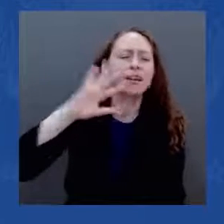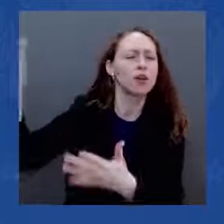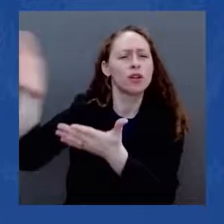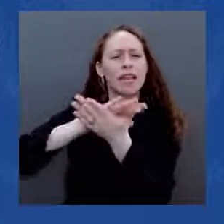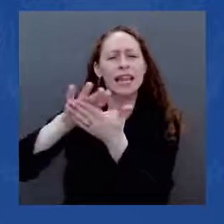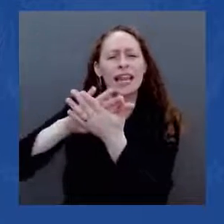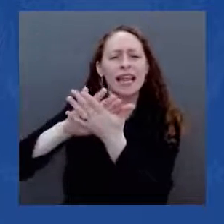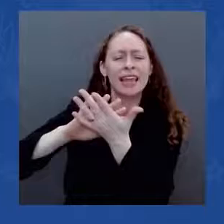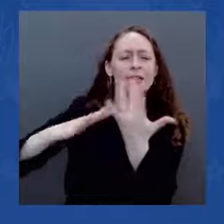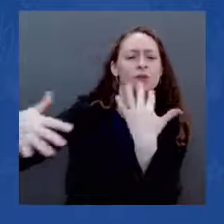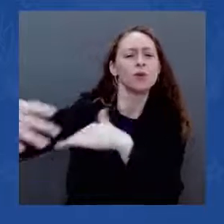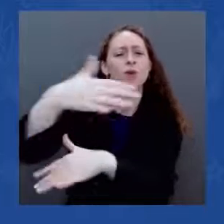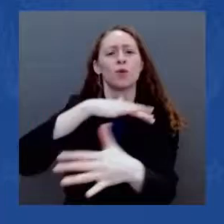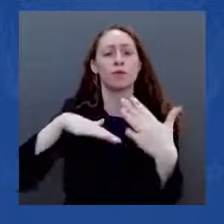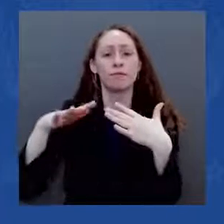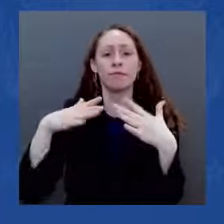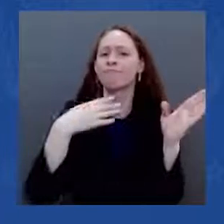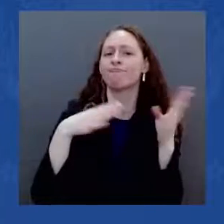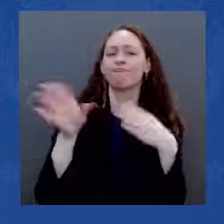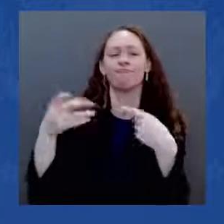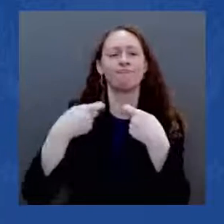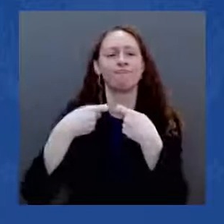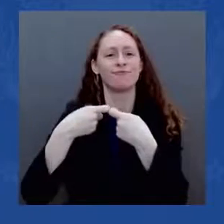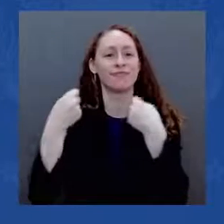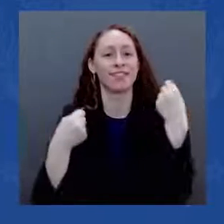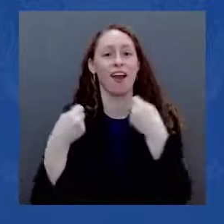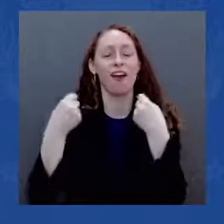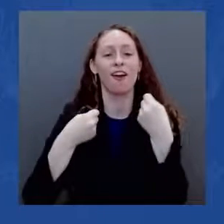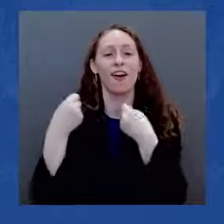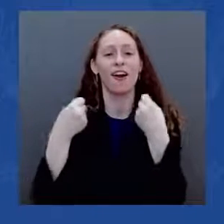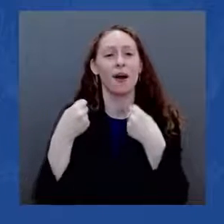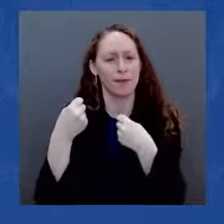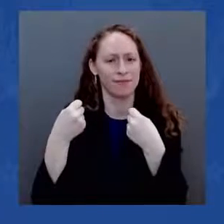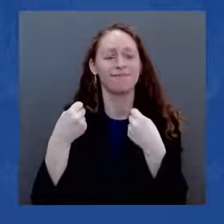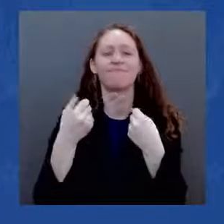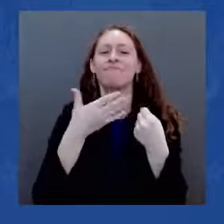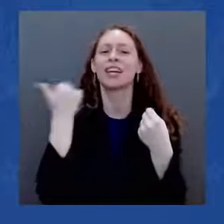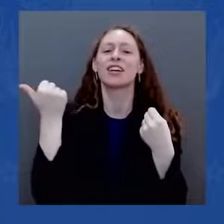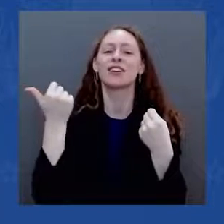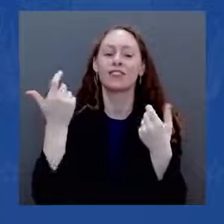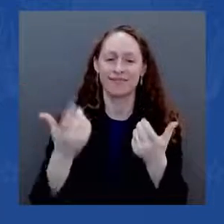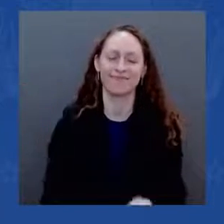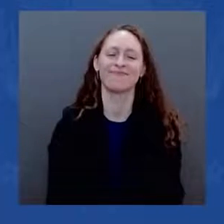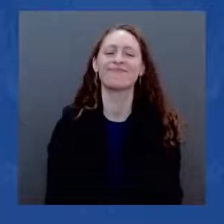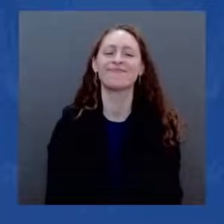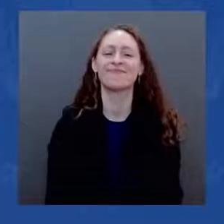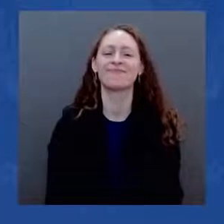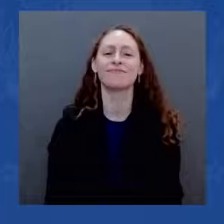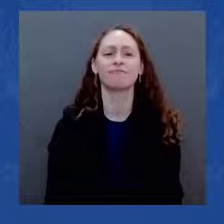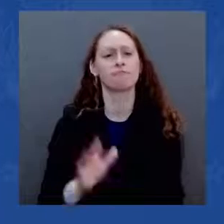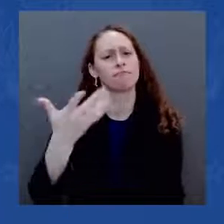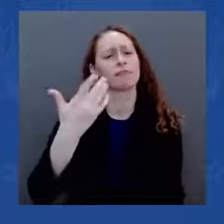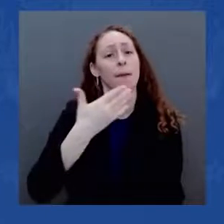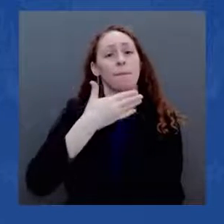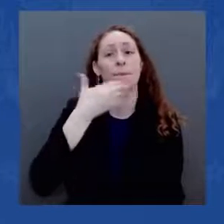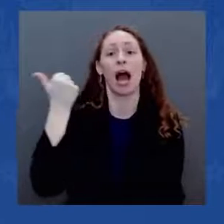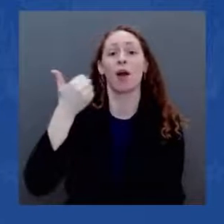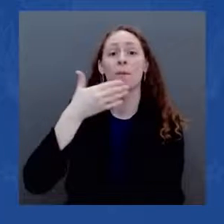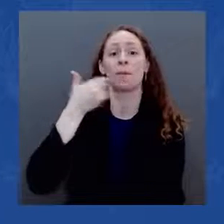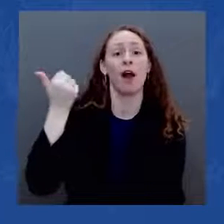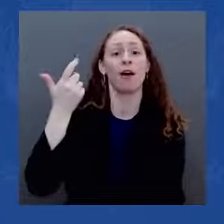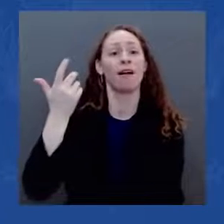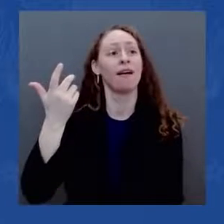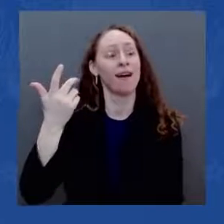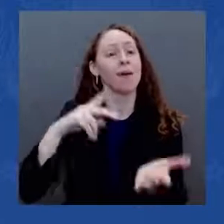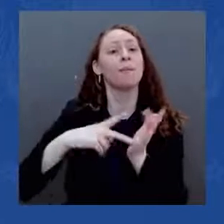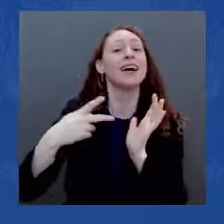good-paying union jobs, a top priority for this president. The better is making it possible for companies to manufacture more products